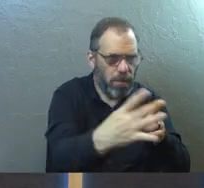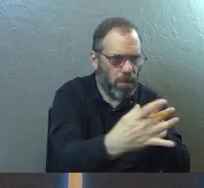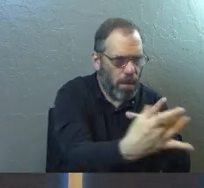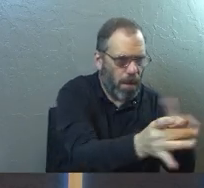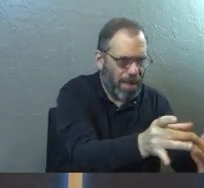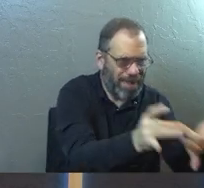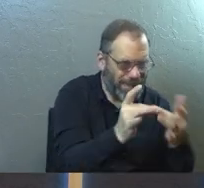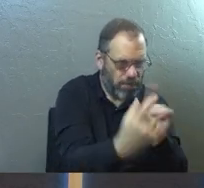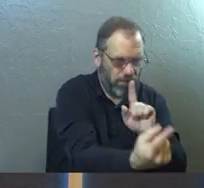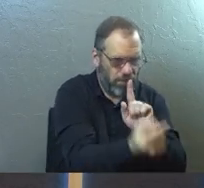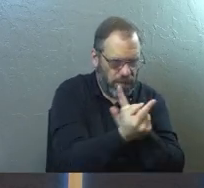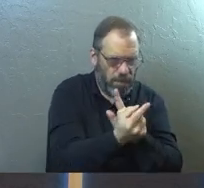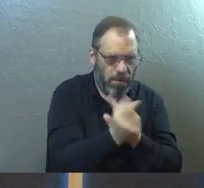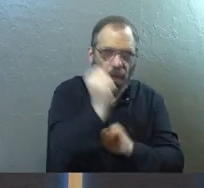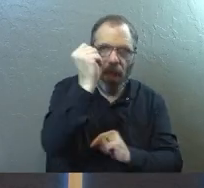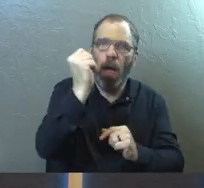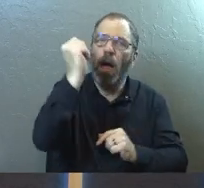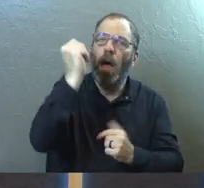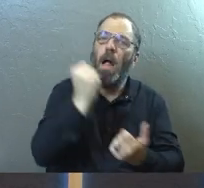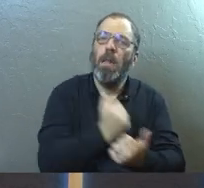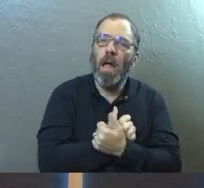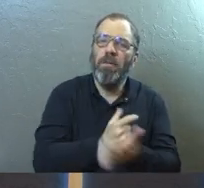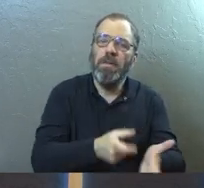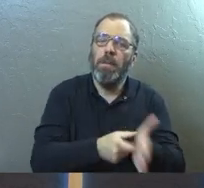demands that you help.